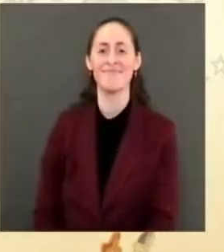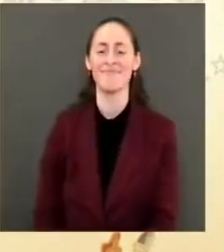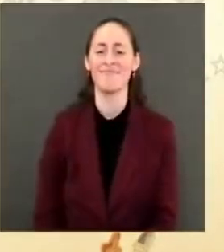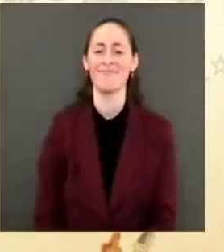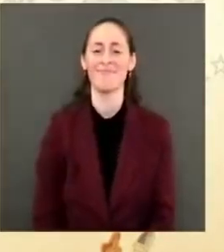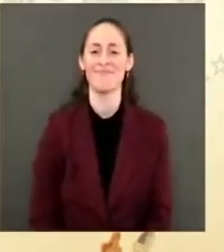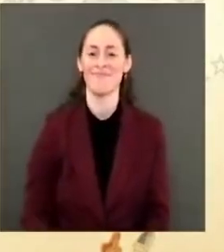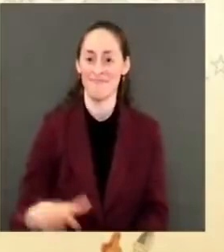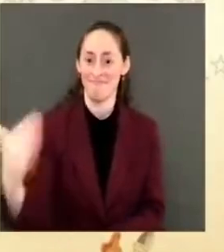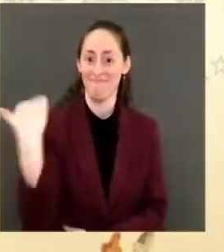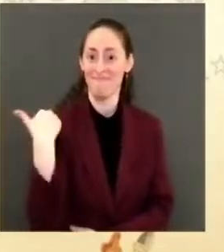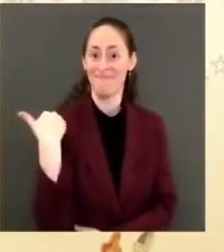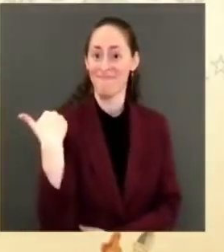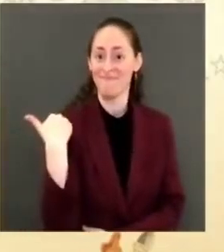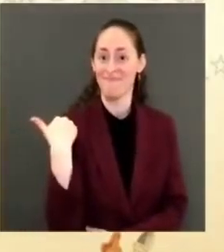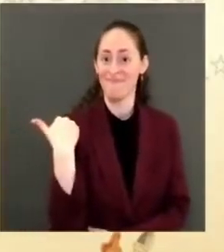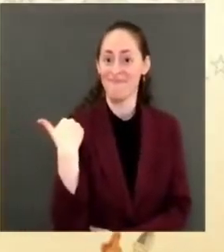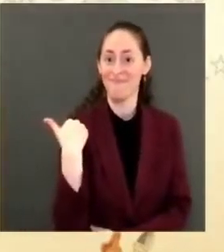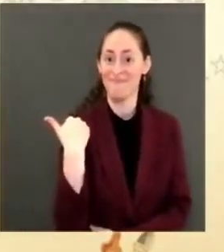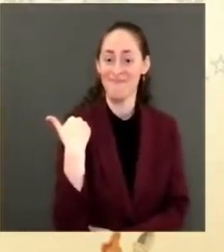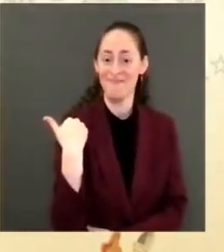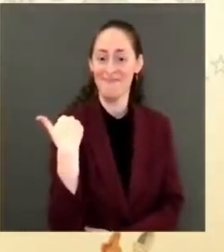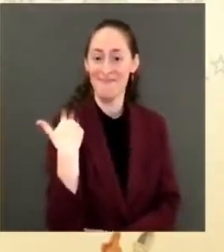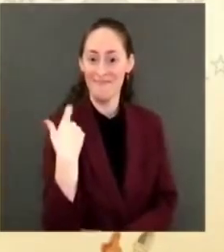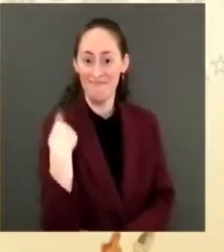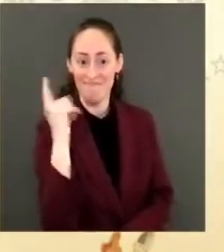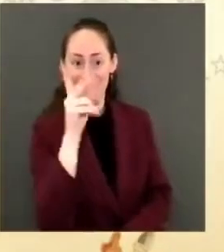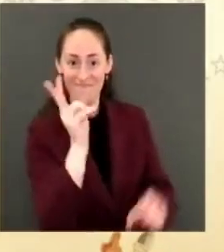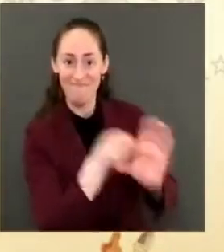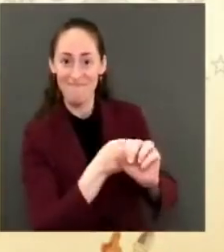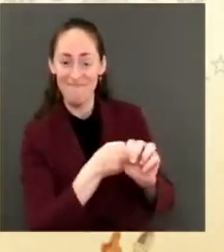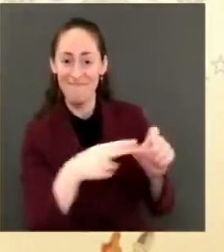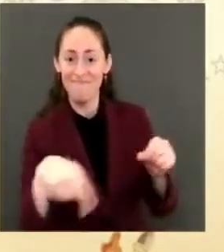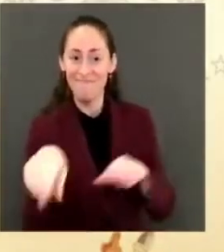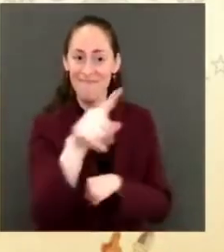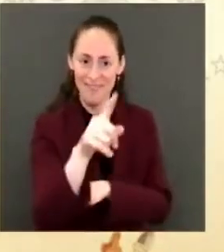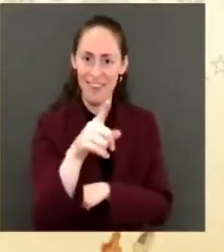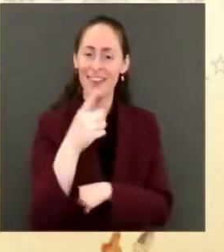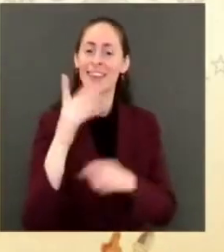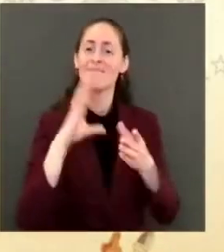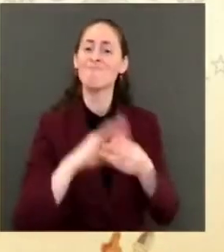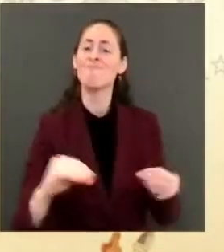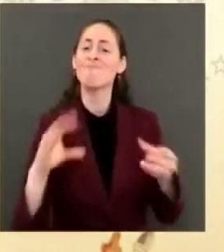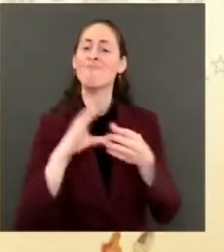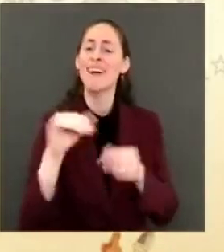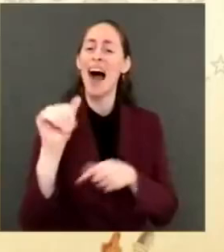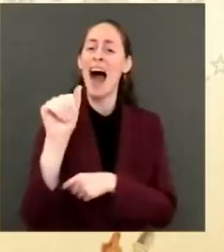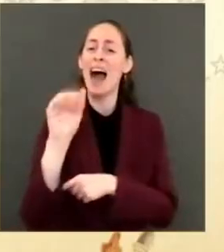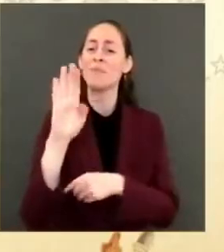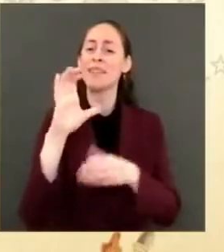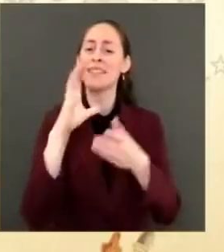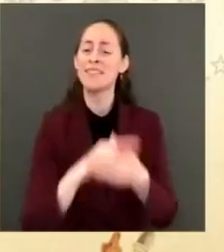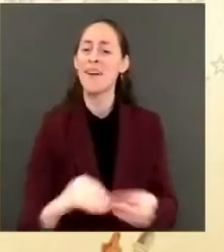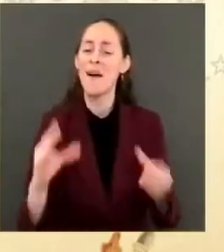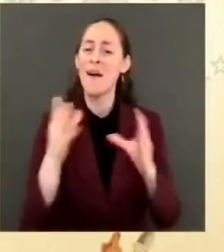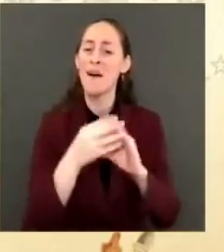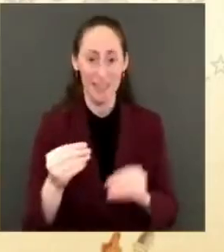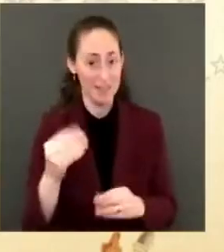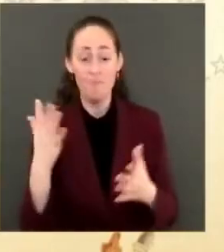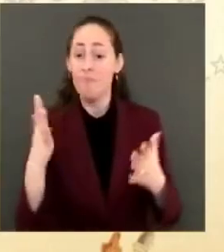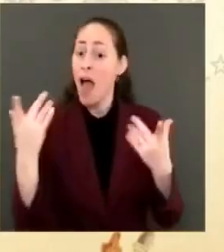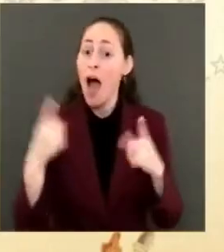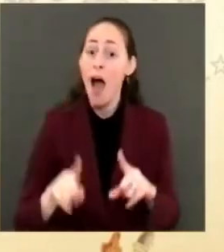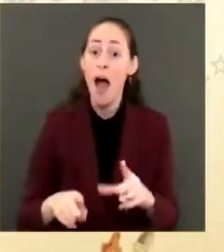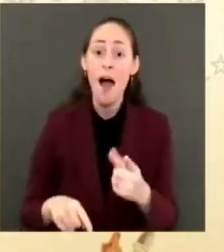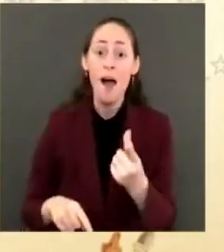on and we're getting ready to do the event. And what happened was they had the lights out. We were knee to